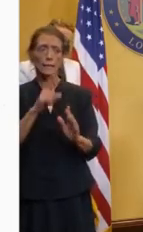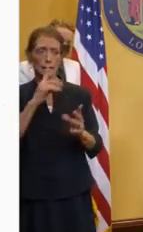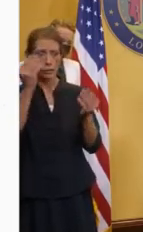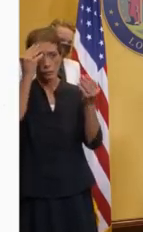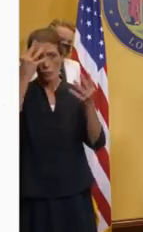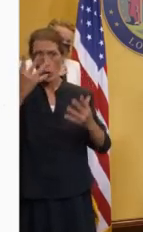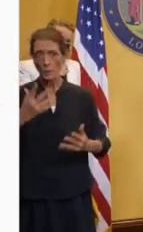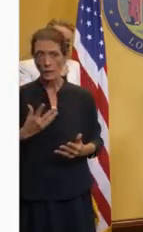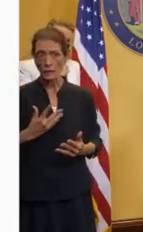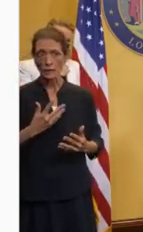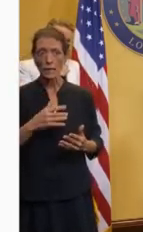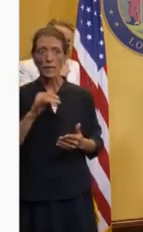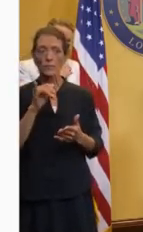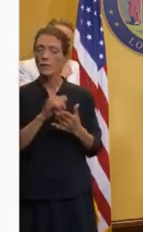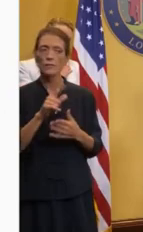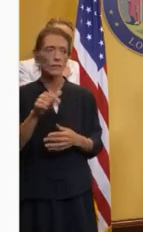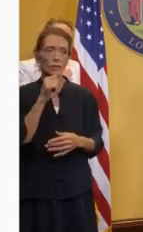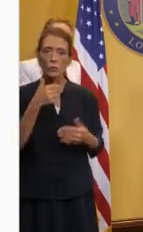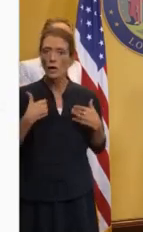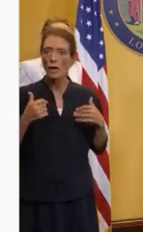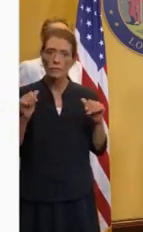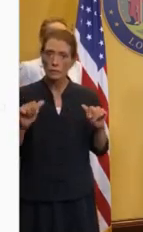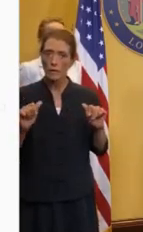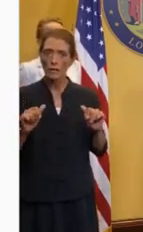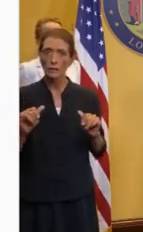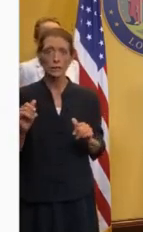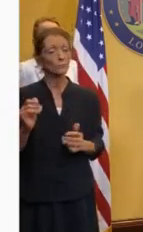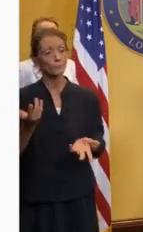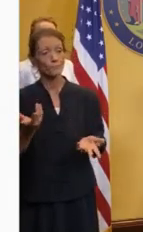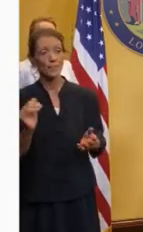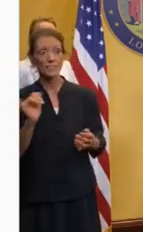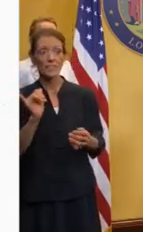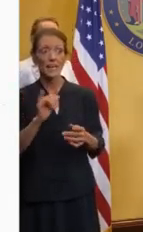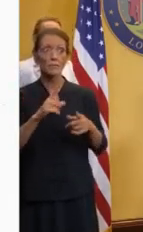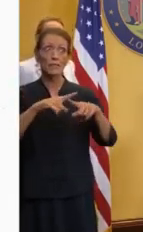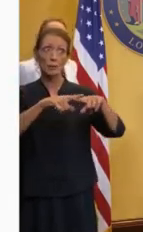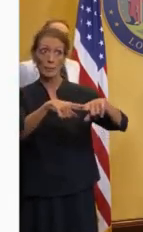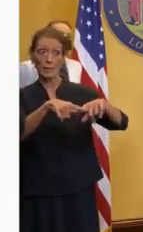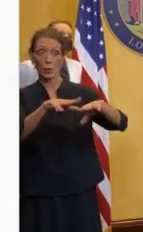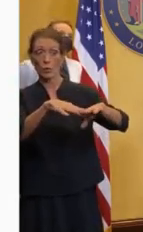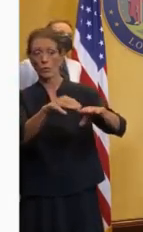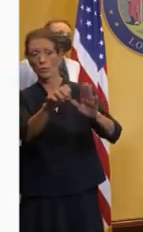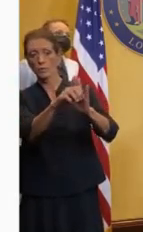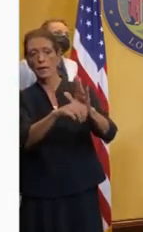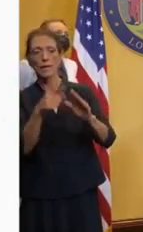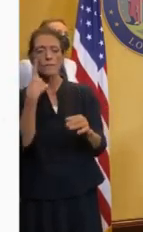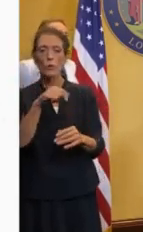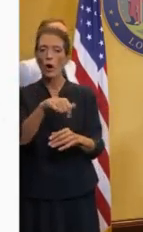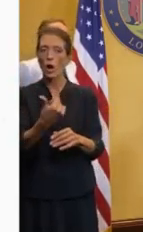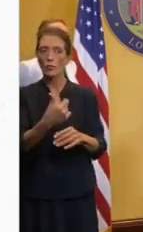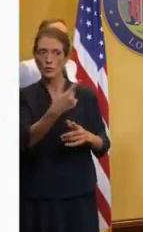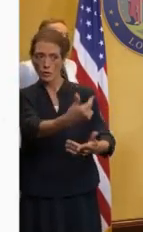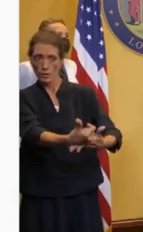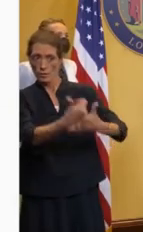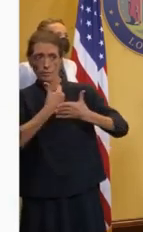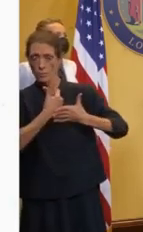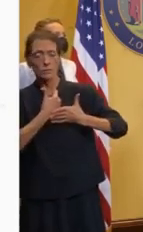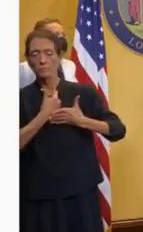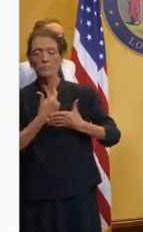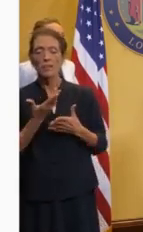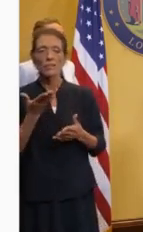that they do not have the capacity as well in terms of leaning on the state for additional capacity. Therefore,